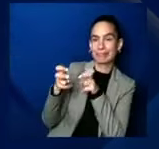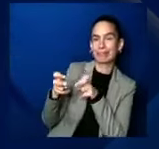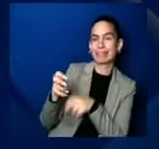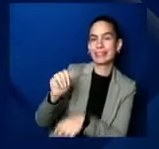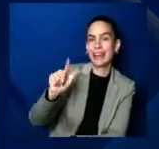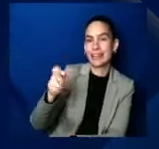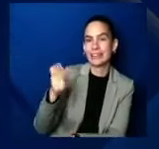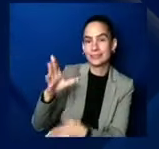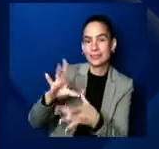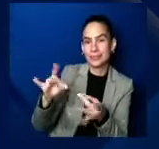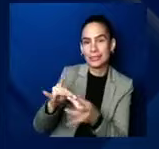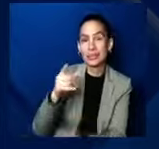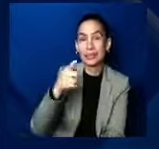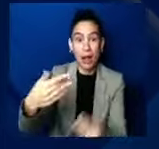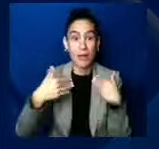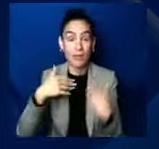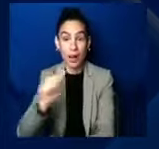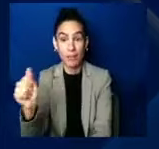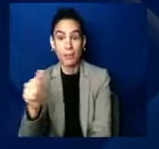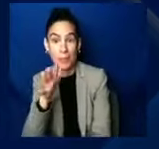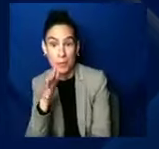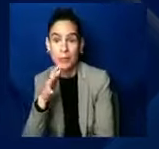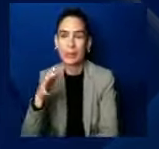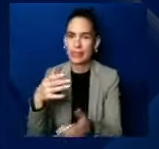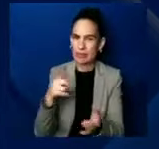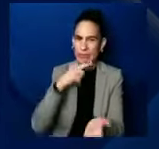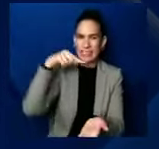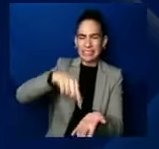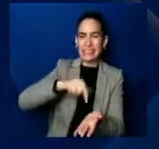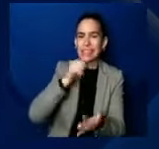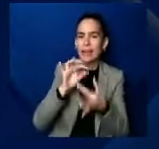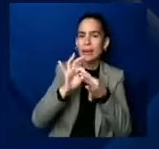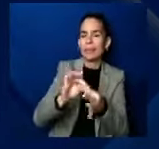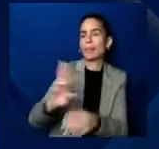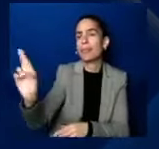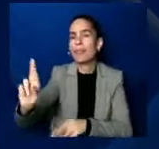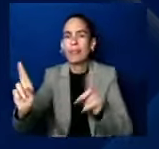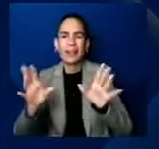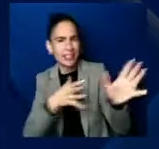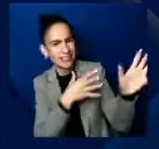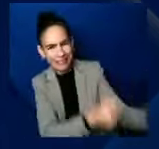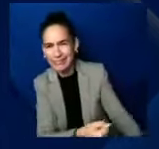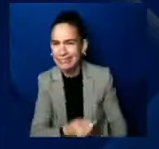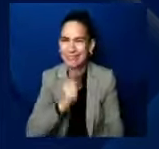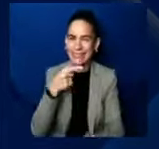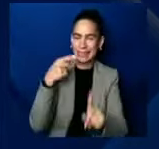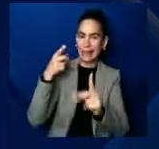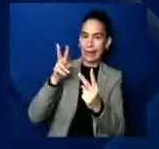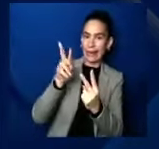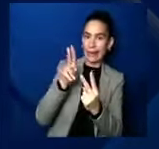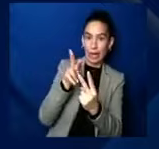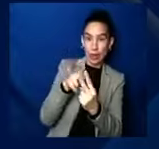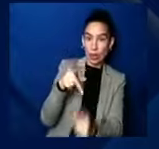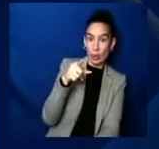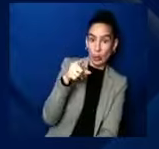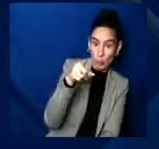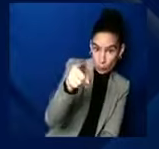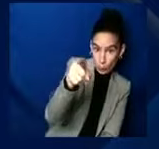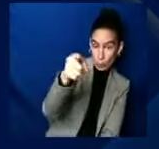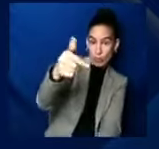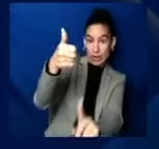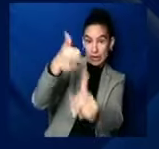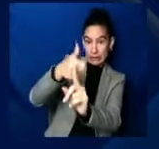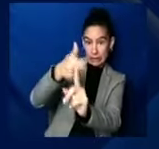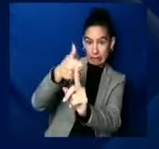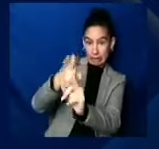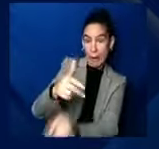issue. There's two types of people in our country. Either you are a mama or you got one, right? Then beyond that, I think that we talk about the